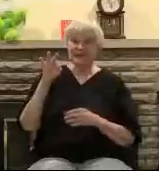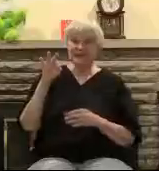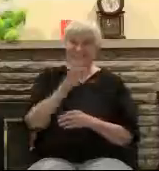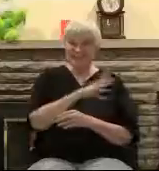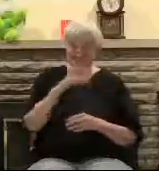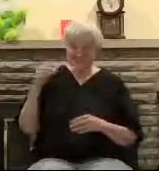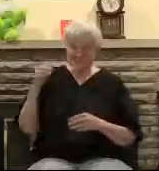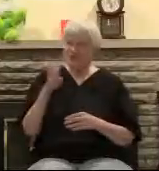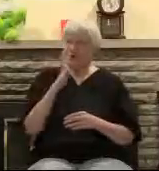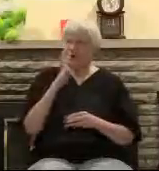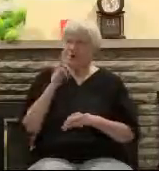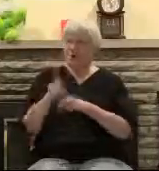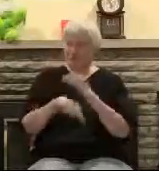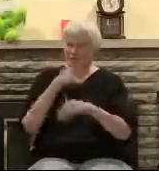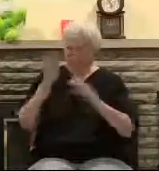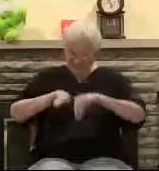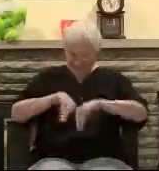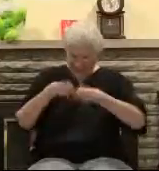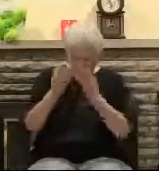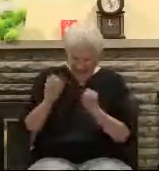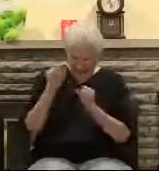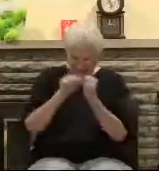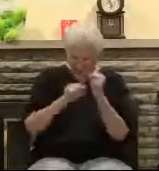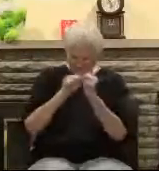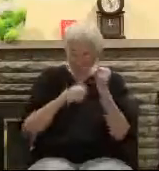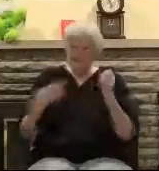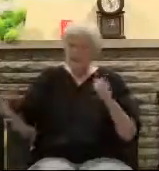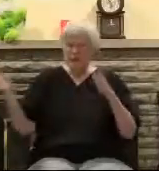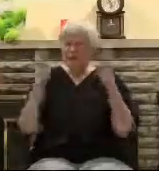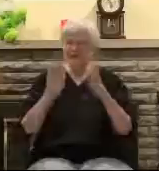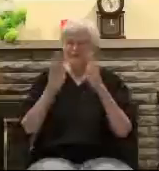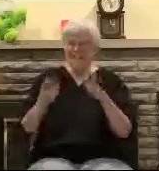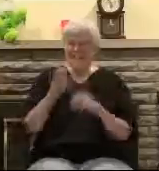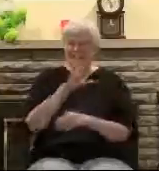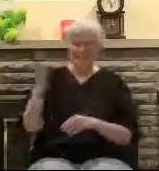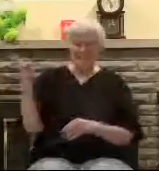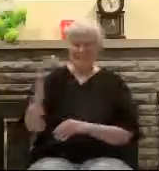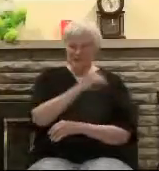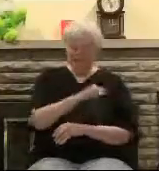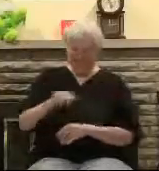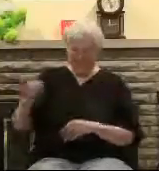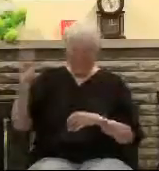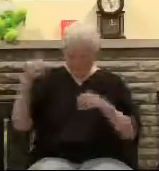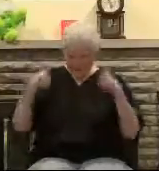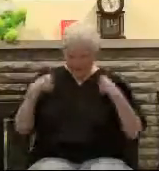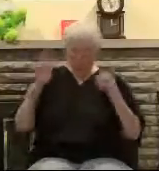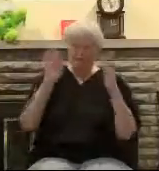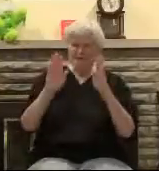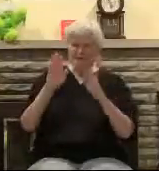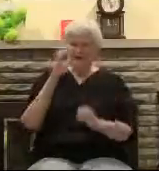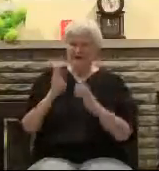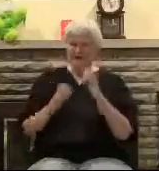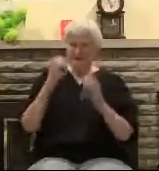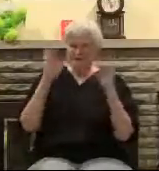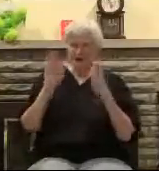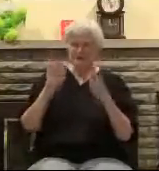Christ died for your sins, in 1 Corinthians 15.3, he's preaching a message that doesn't benefit him